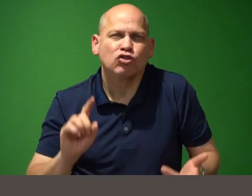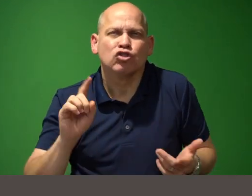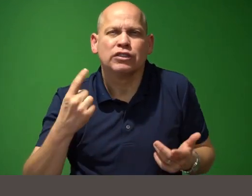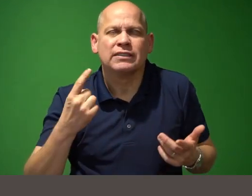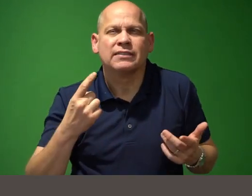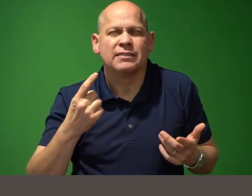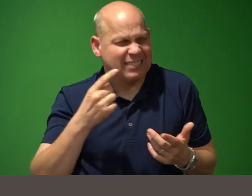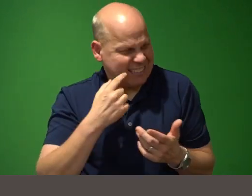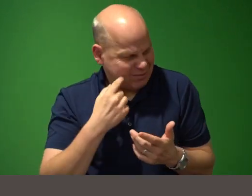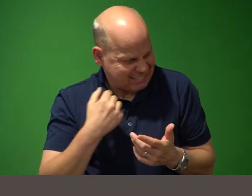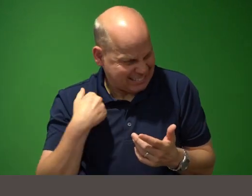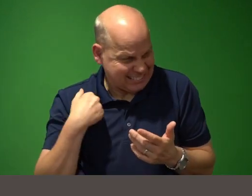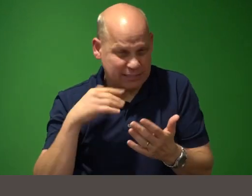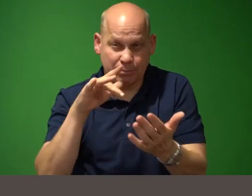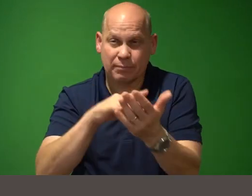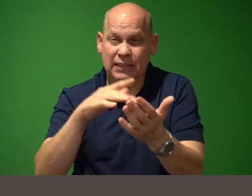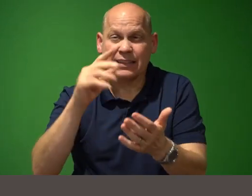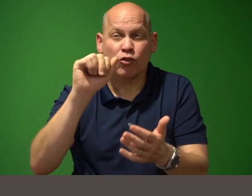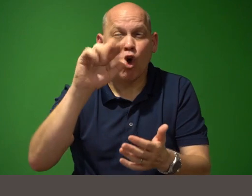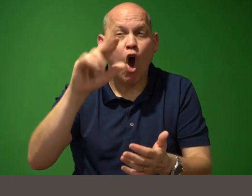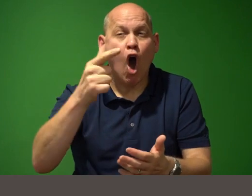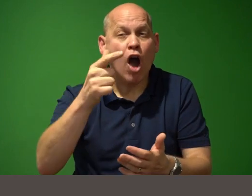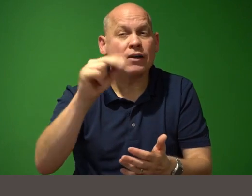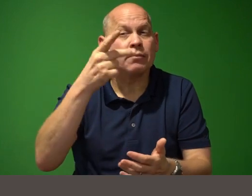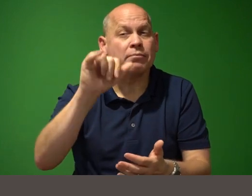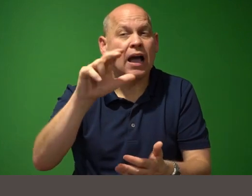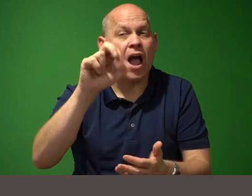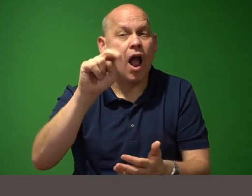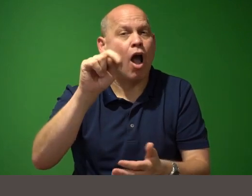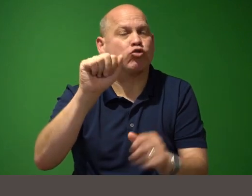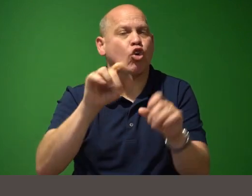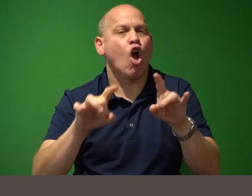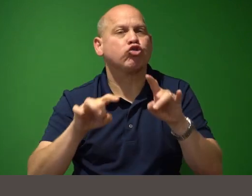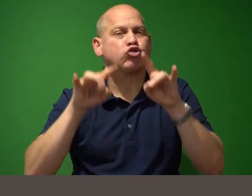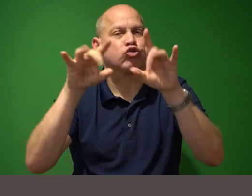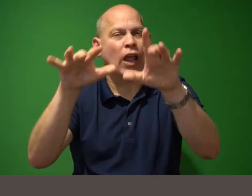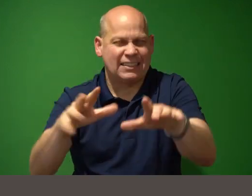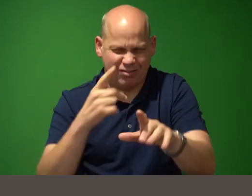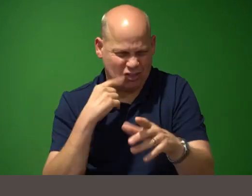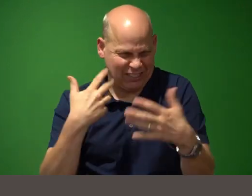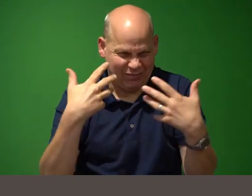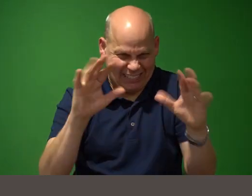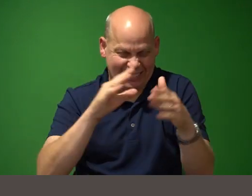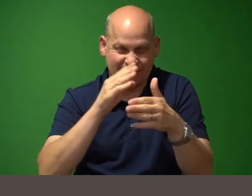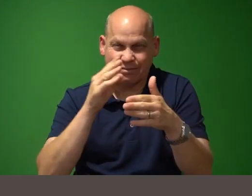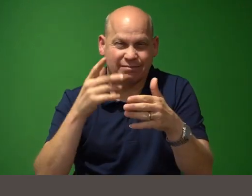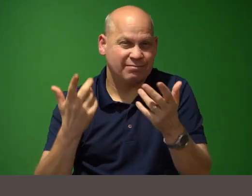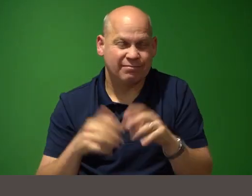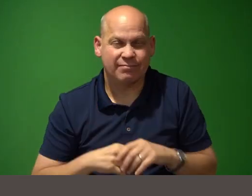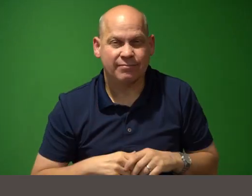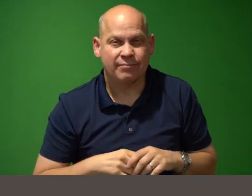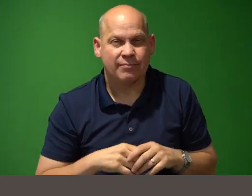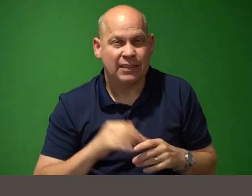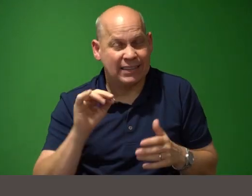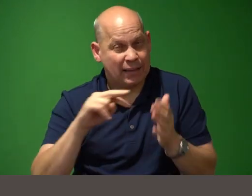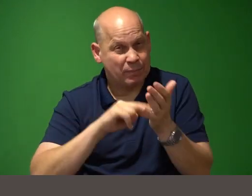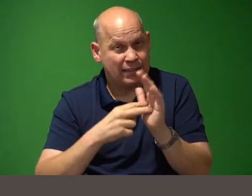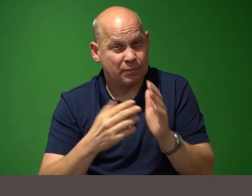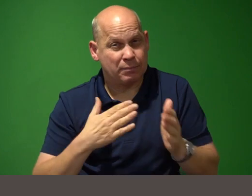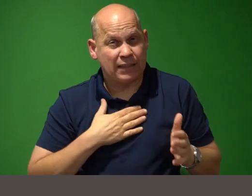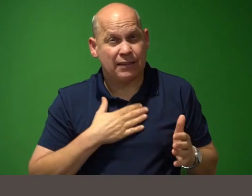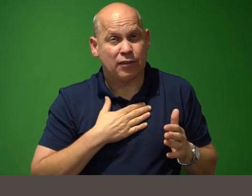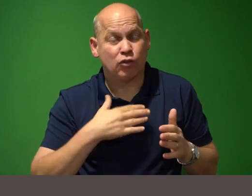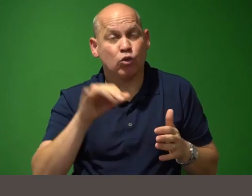pycon australia just uh wrapped up you know what that means is my my youtube playlist for